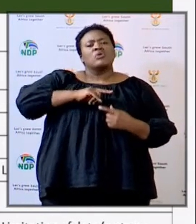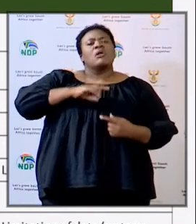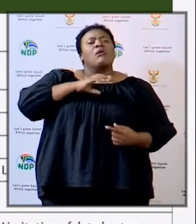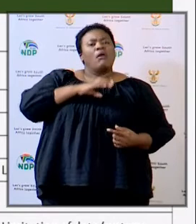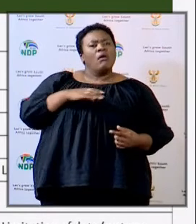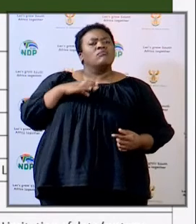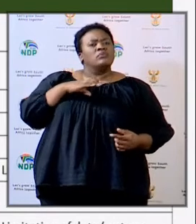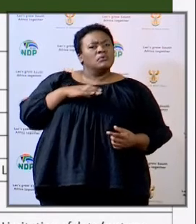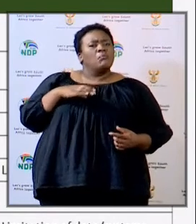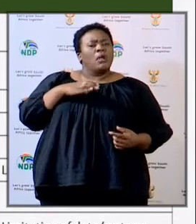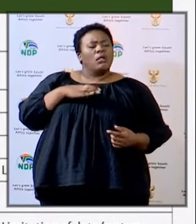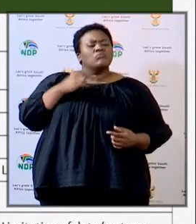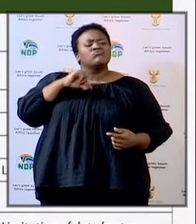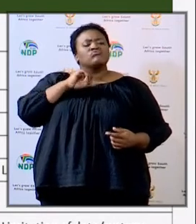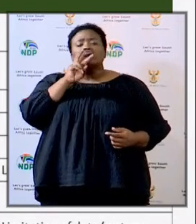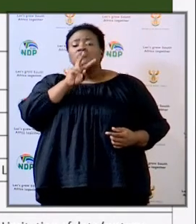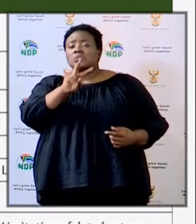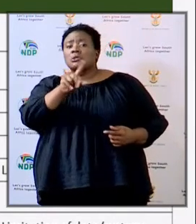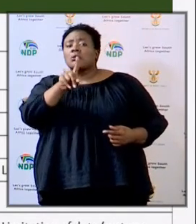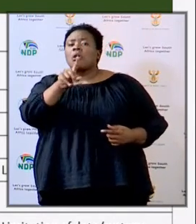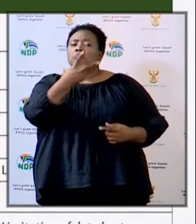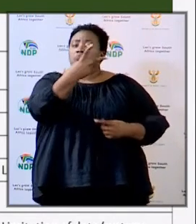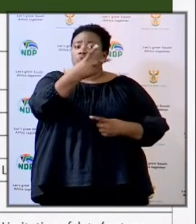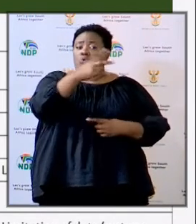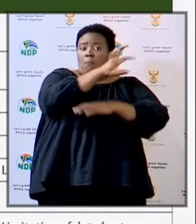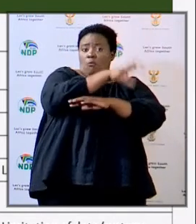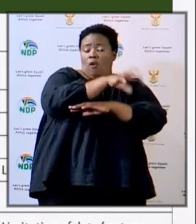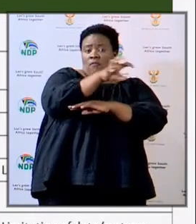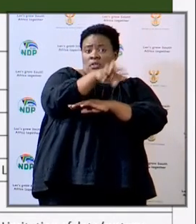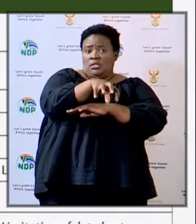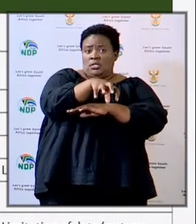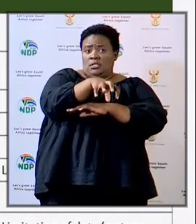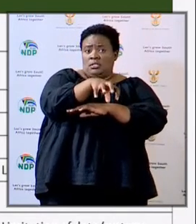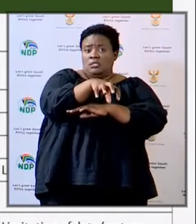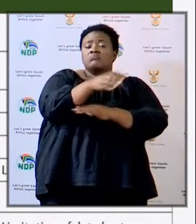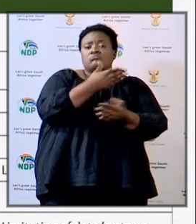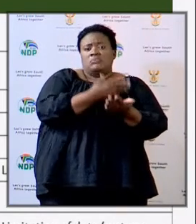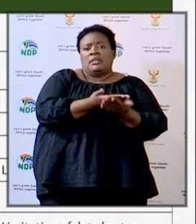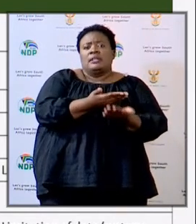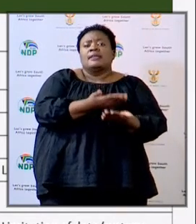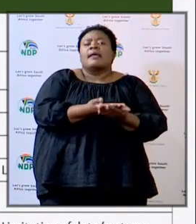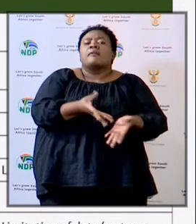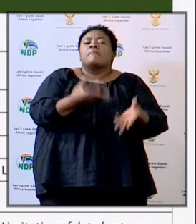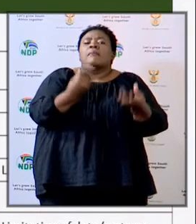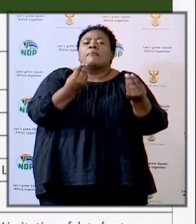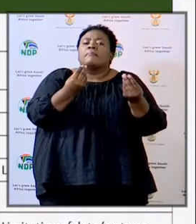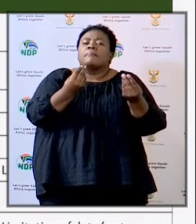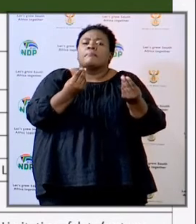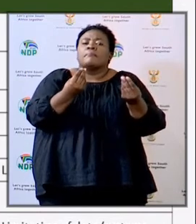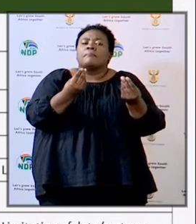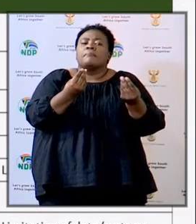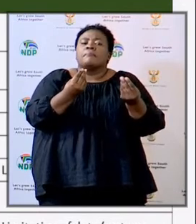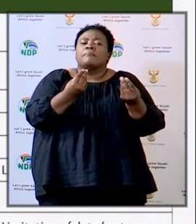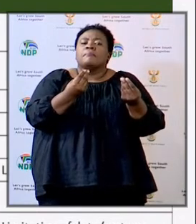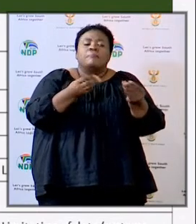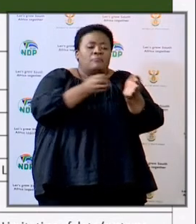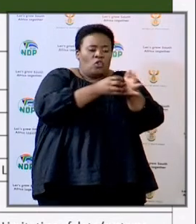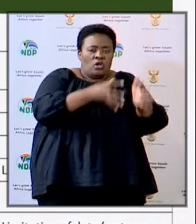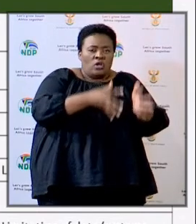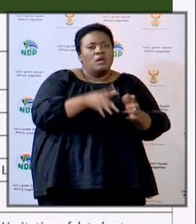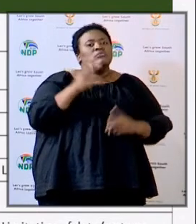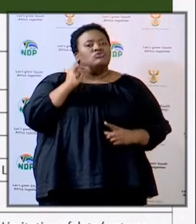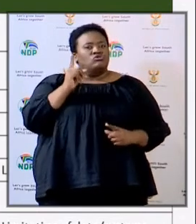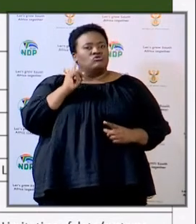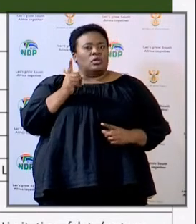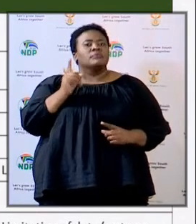comfortable. In fact, we observed that two provinces could comfortably receive, you know, learners and